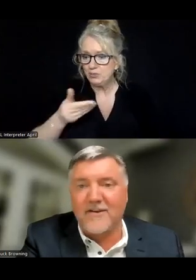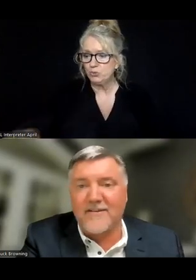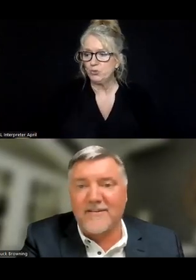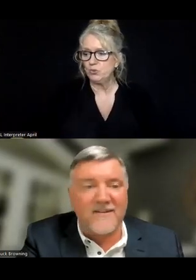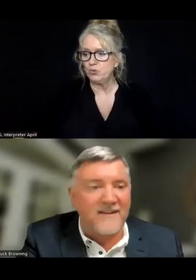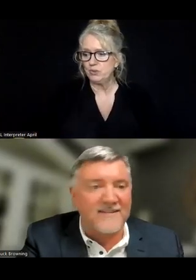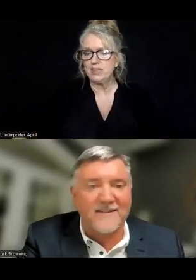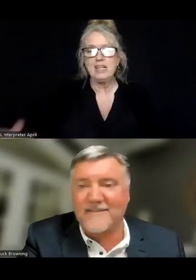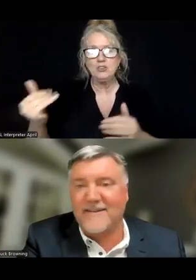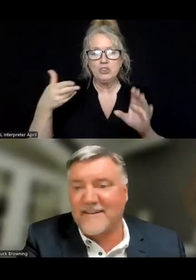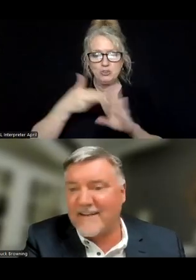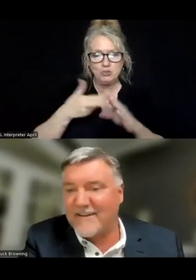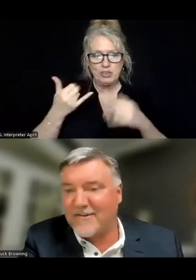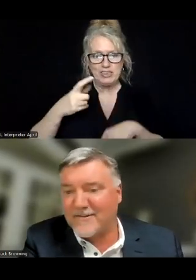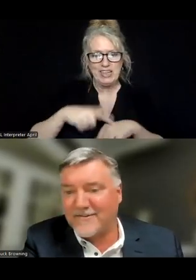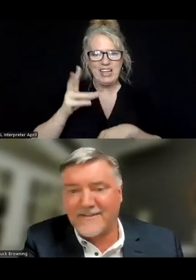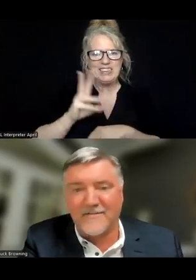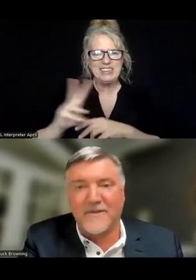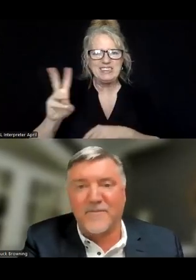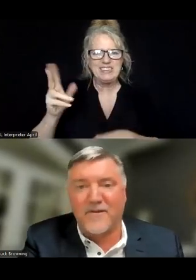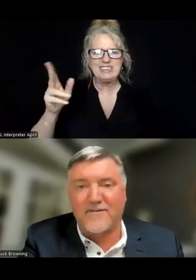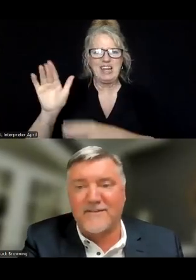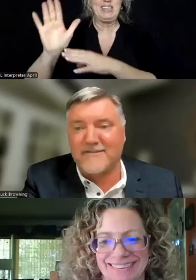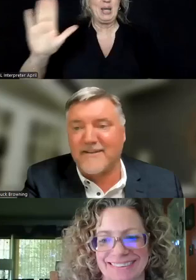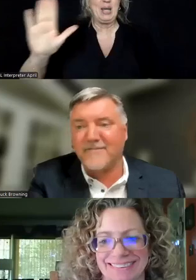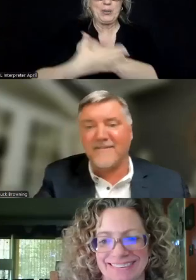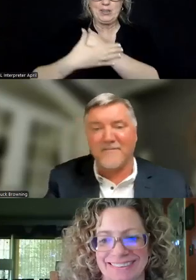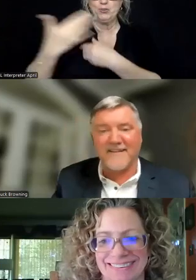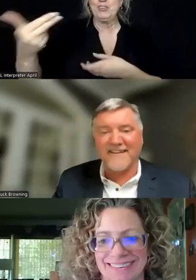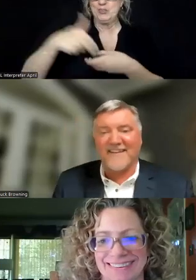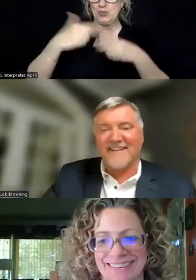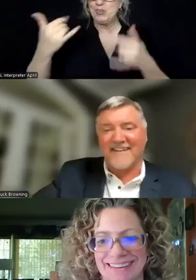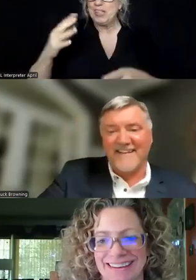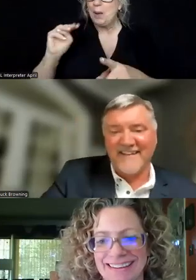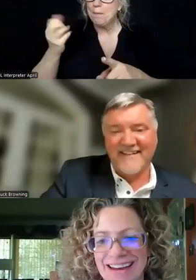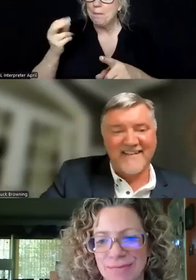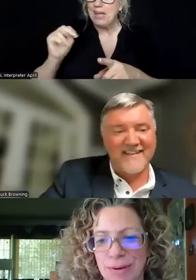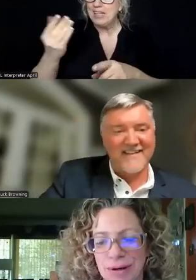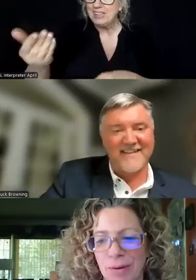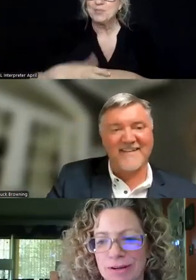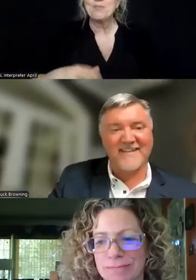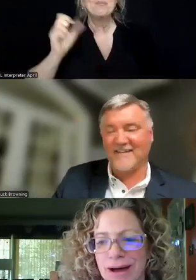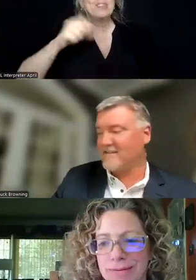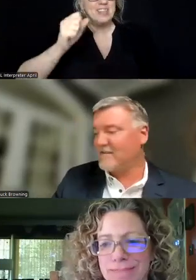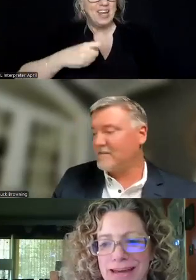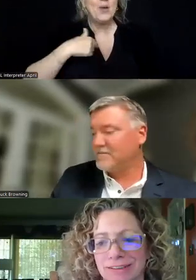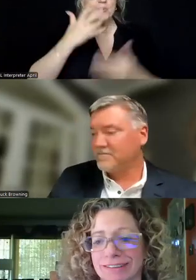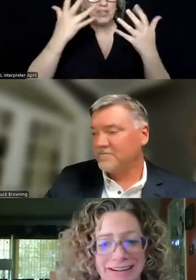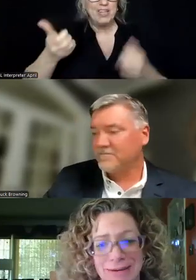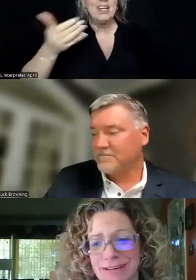logging on here at like six o'clock at night in her country to be a part of the crisis jam. Megan? Yeah, we want to welcome